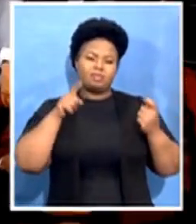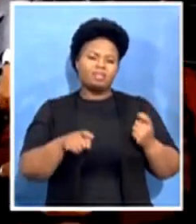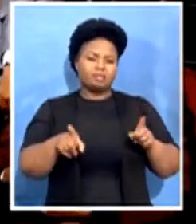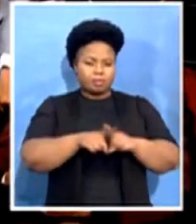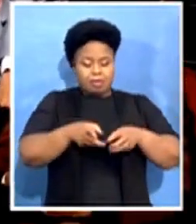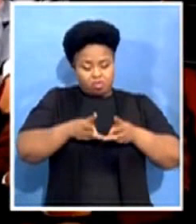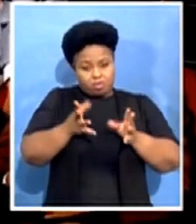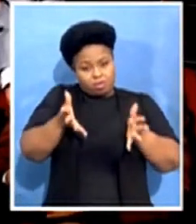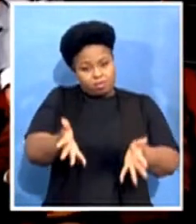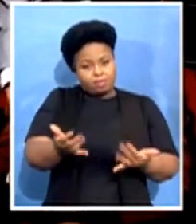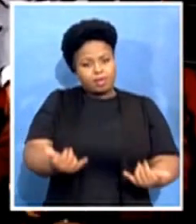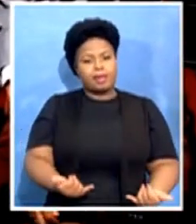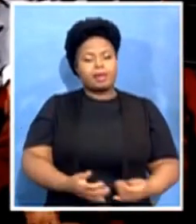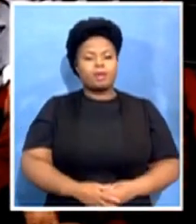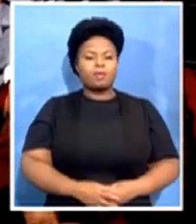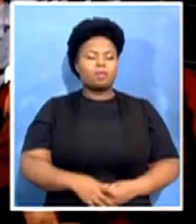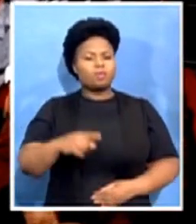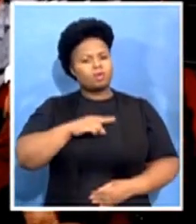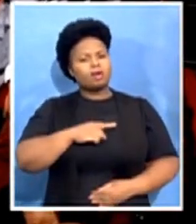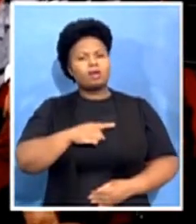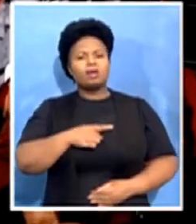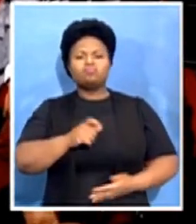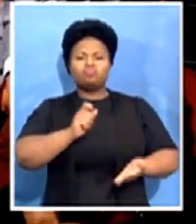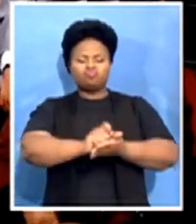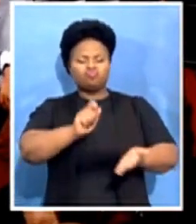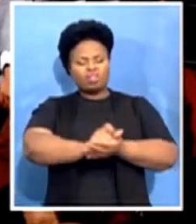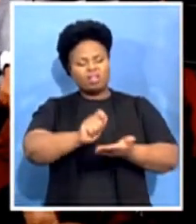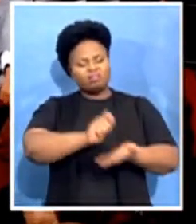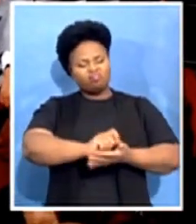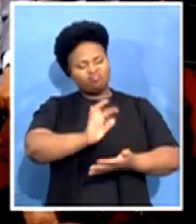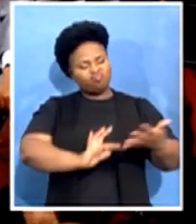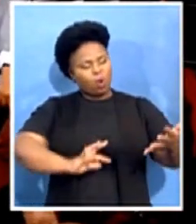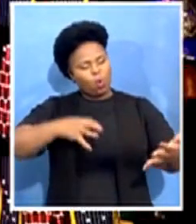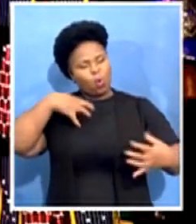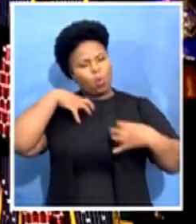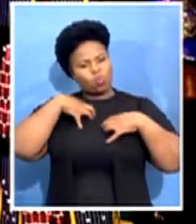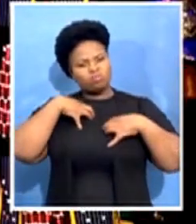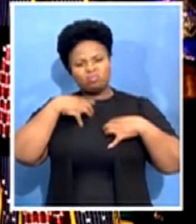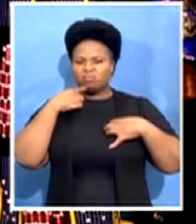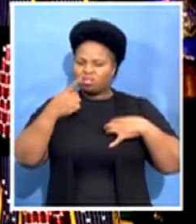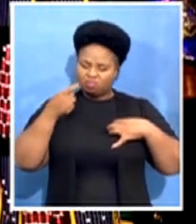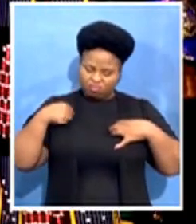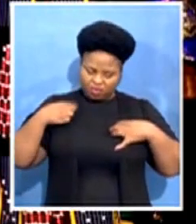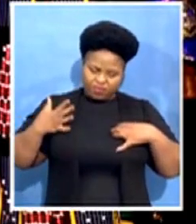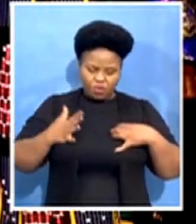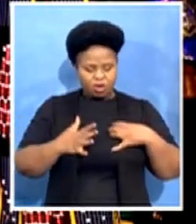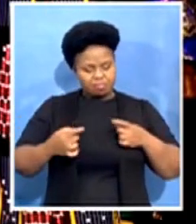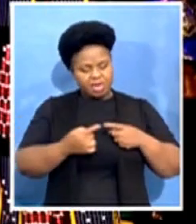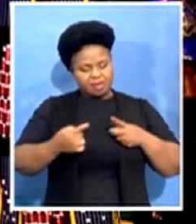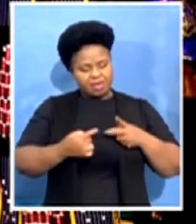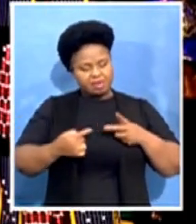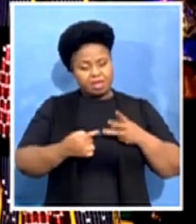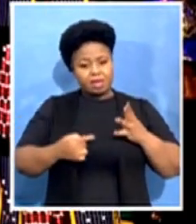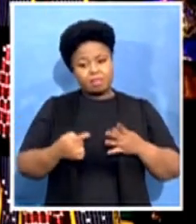was able to write her own script and say what is it that she wants when she was still alive. I